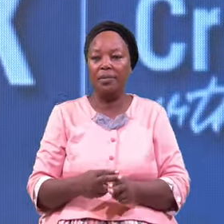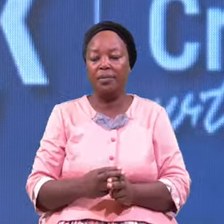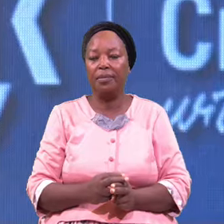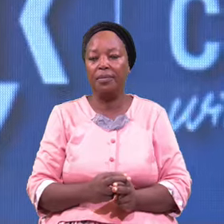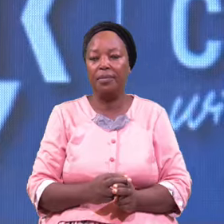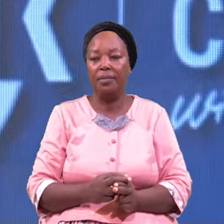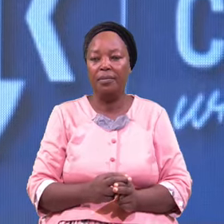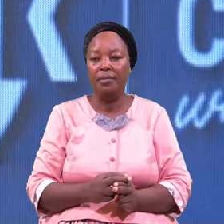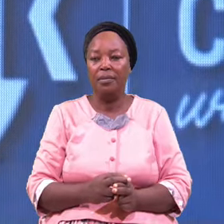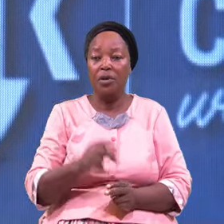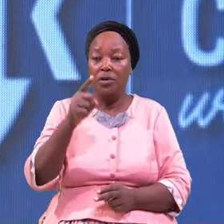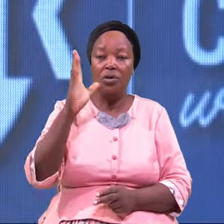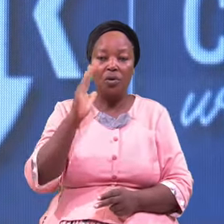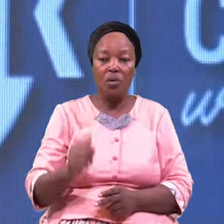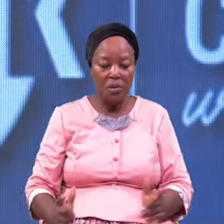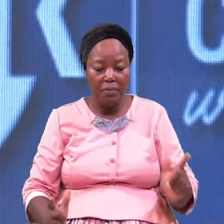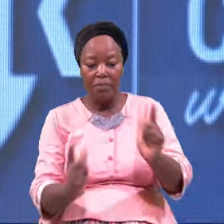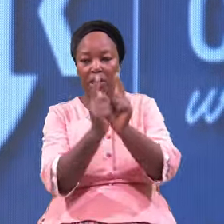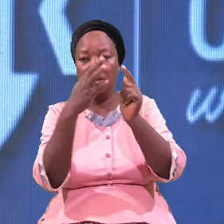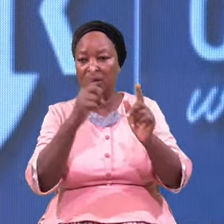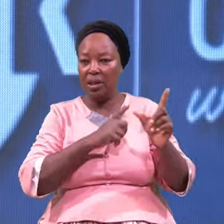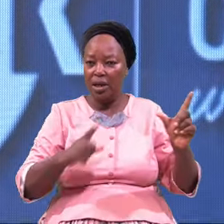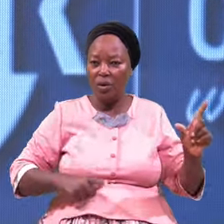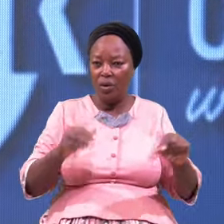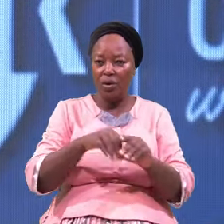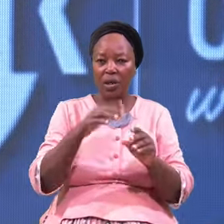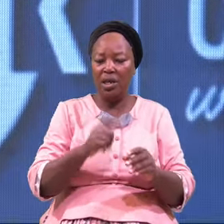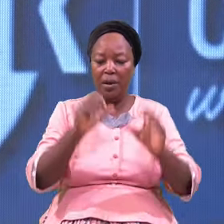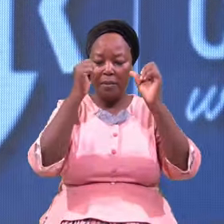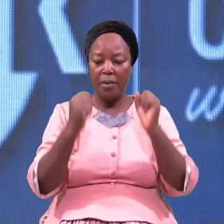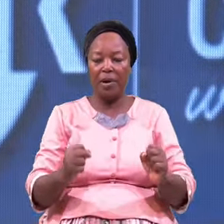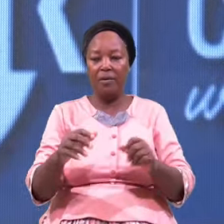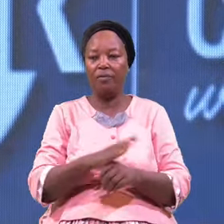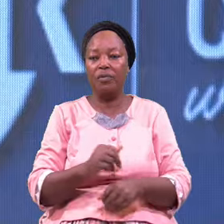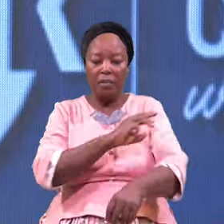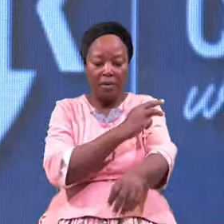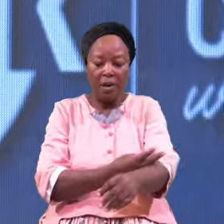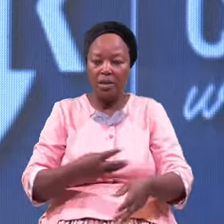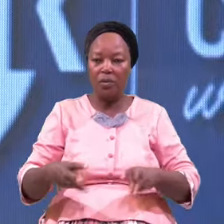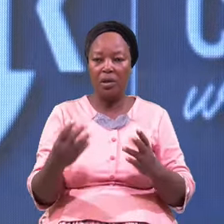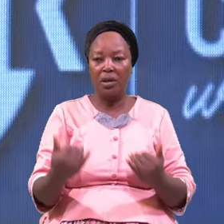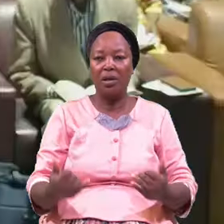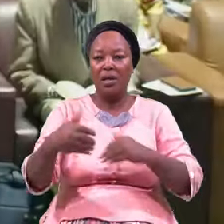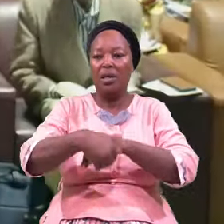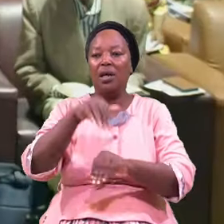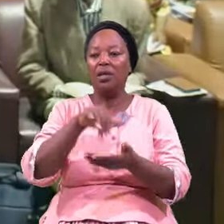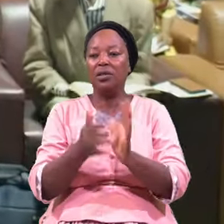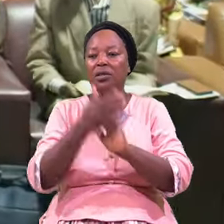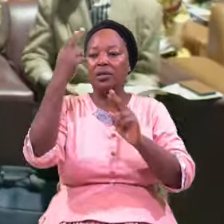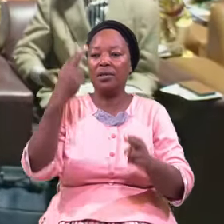You will encounter the Lord In a powerful mighty way tonight In Jesus name